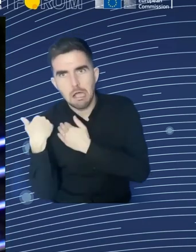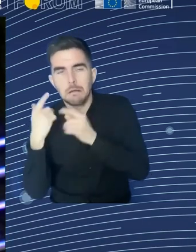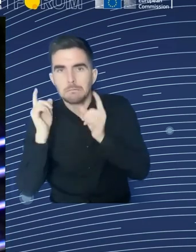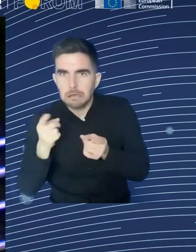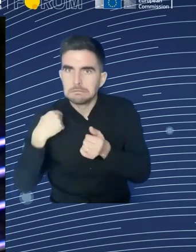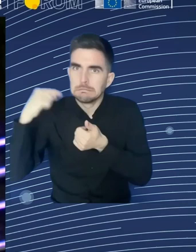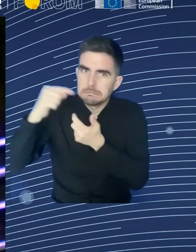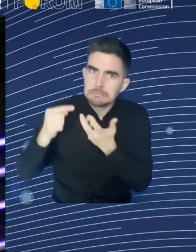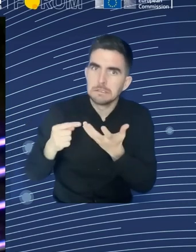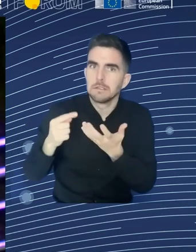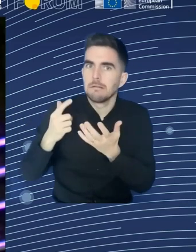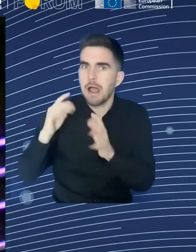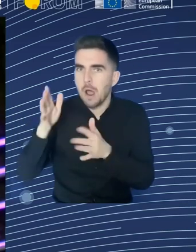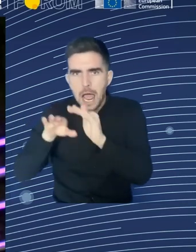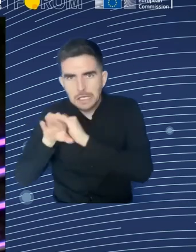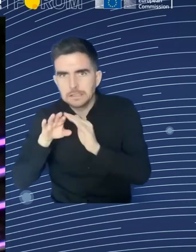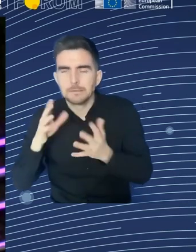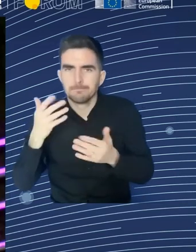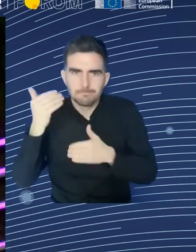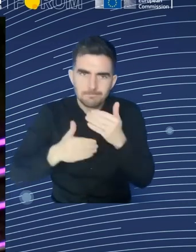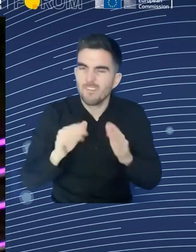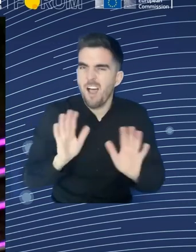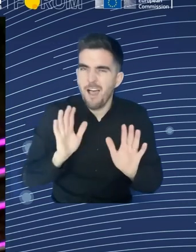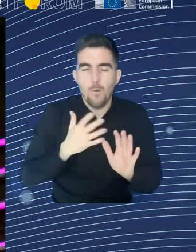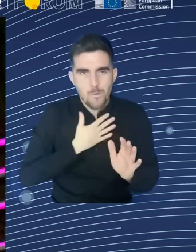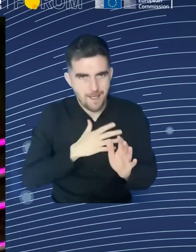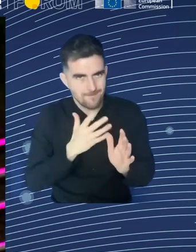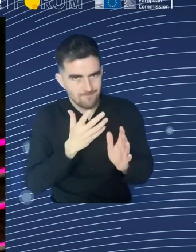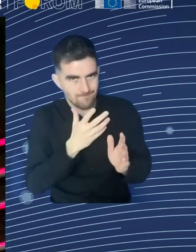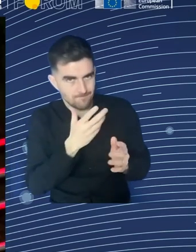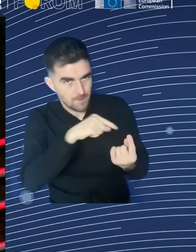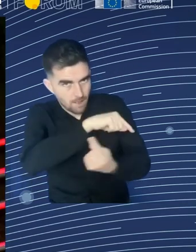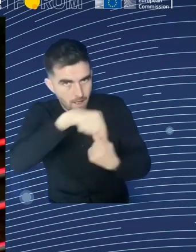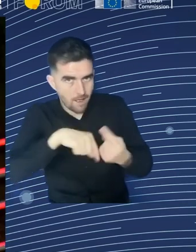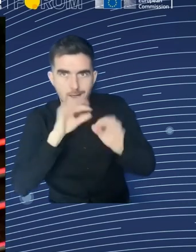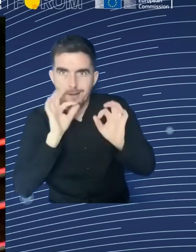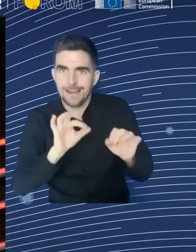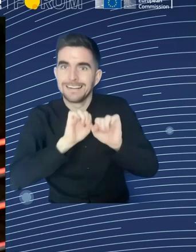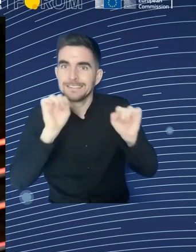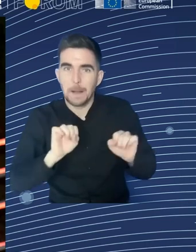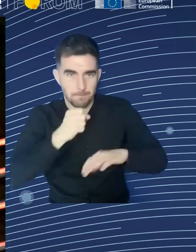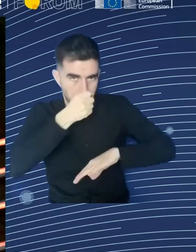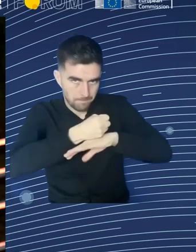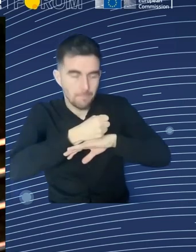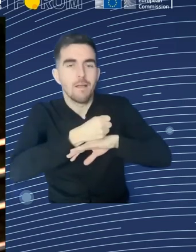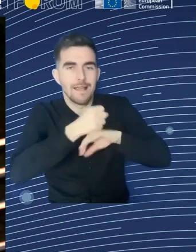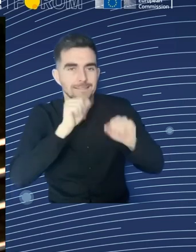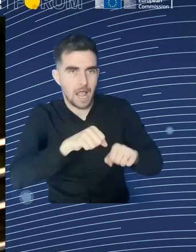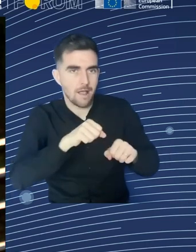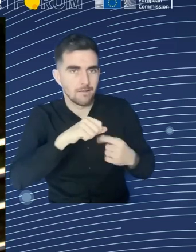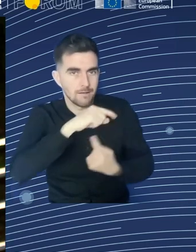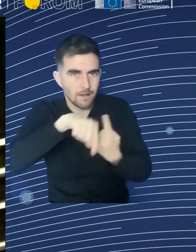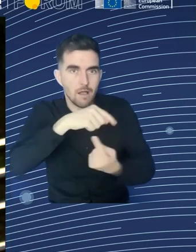on the long-term. Because they don't have to prove all the time when they are active. We recognize also that there is a